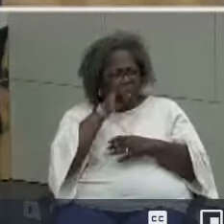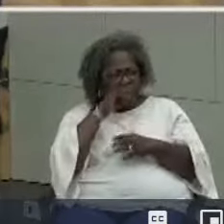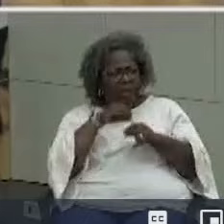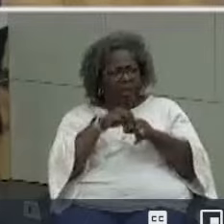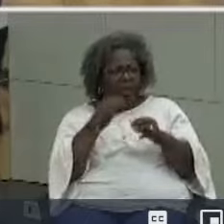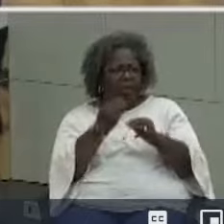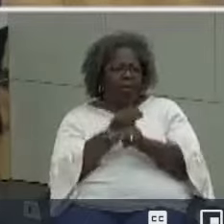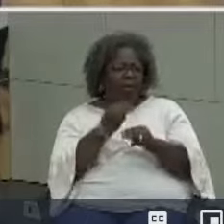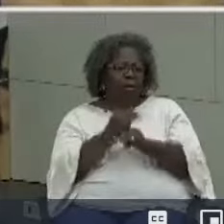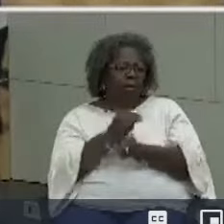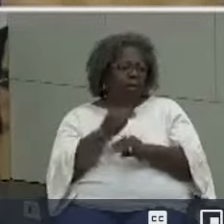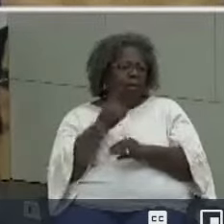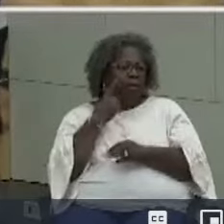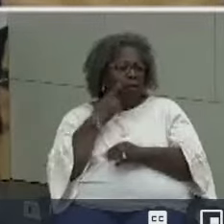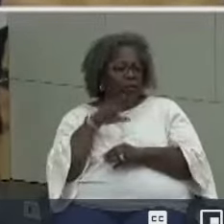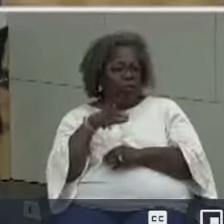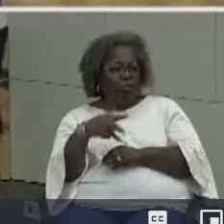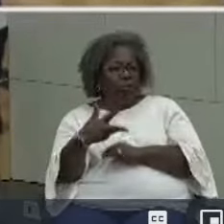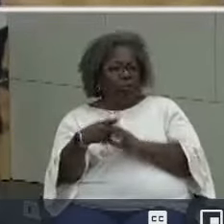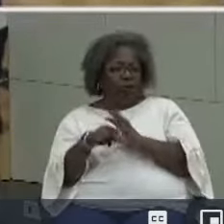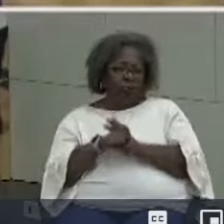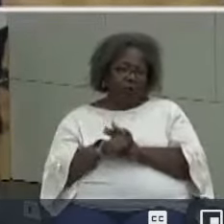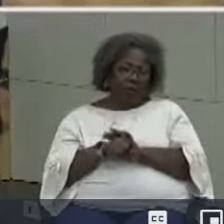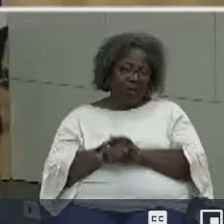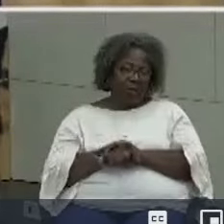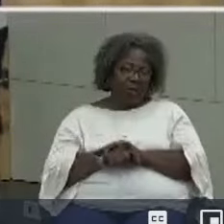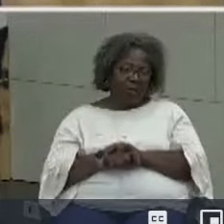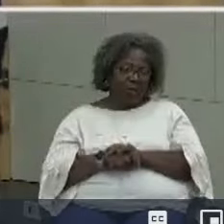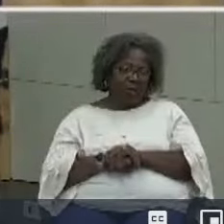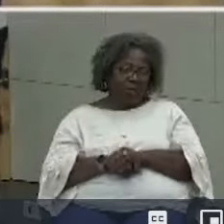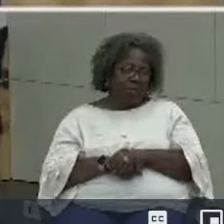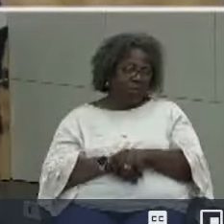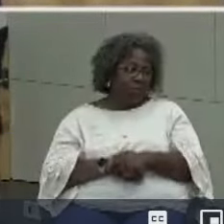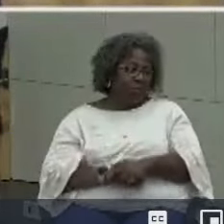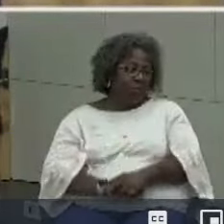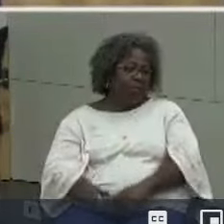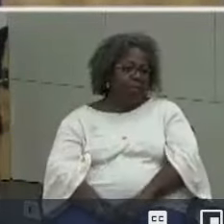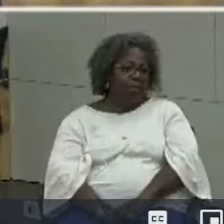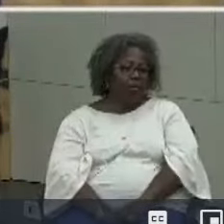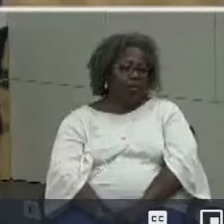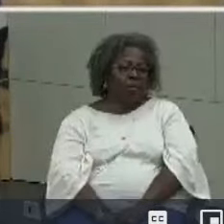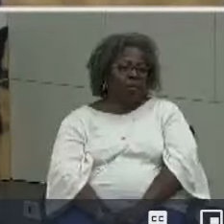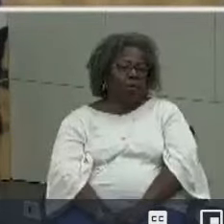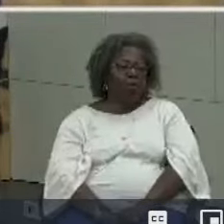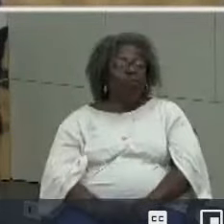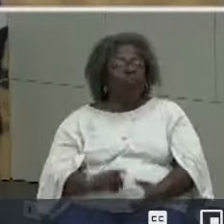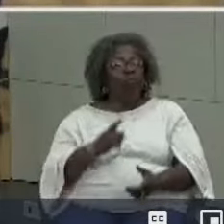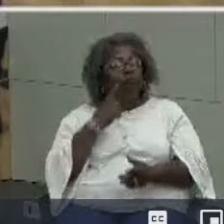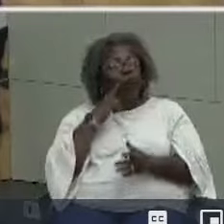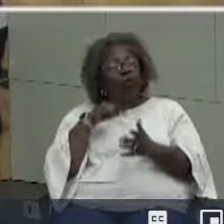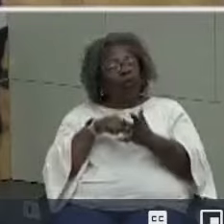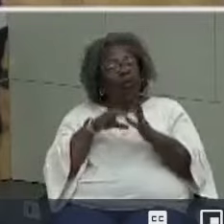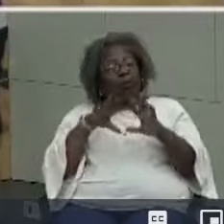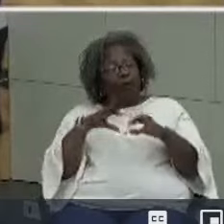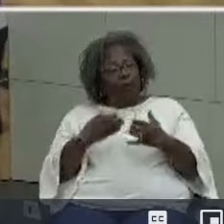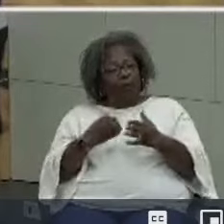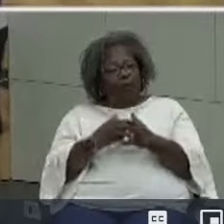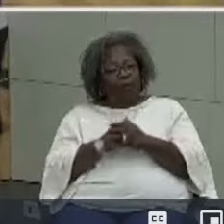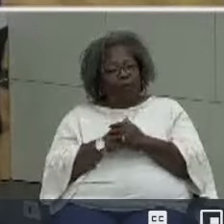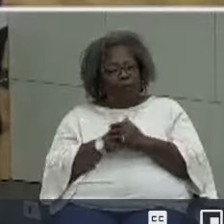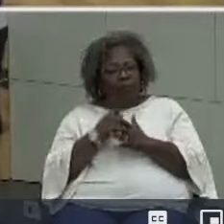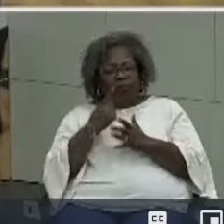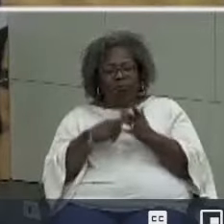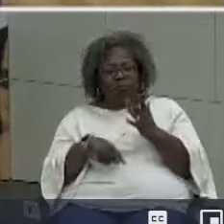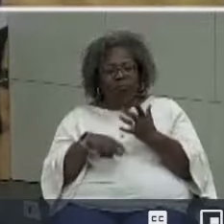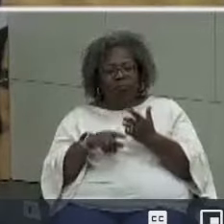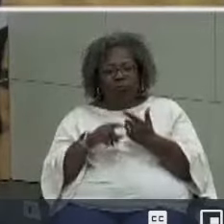math for third grade and I don't know what what the trend is otherwise but at least for this group what are